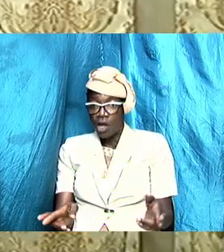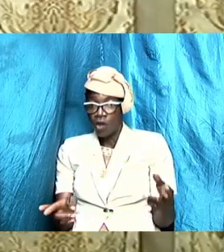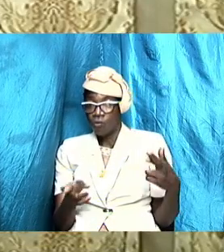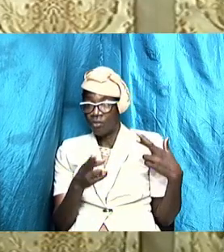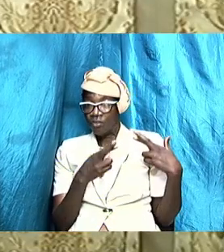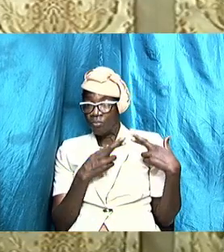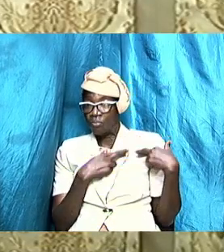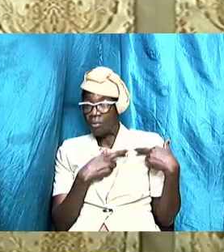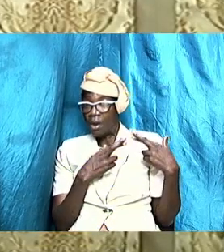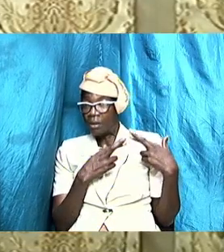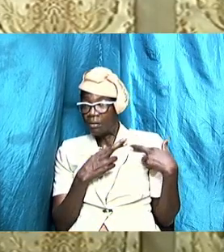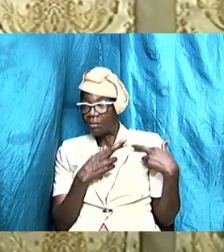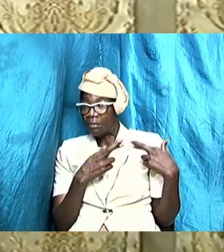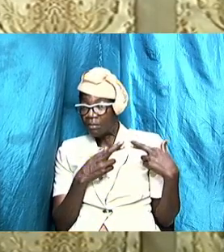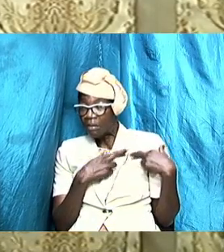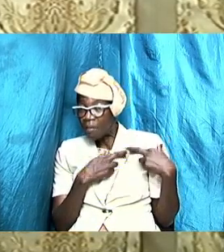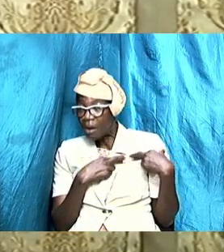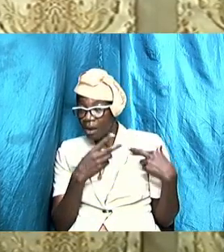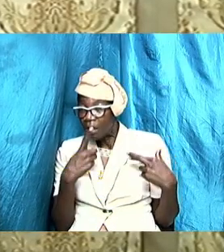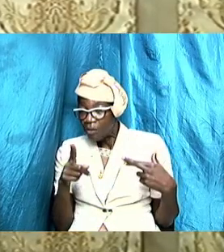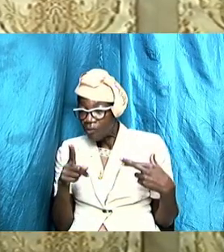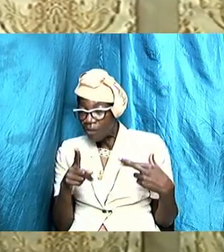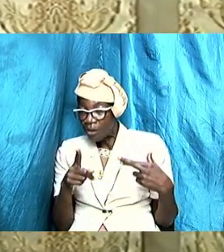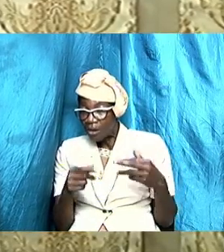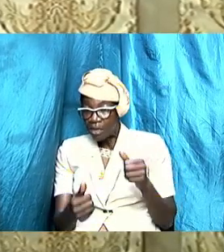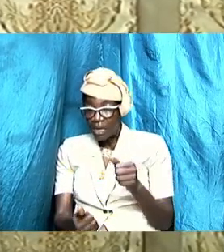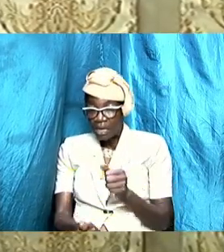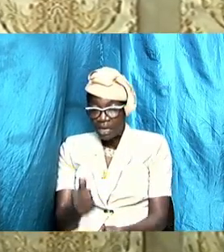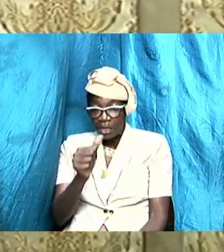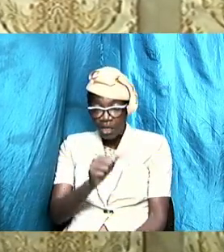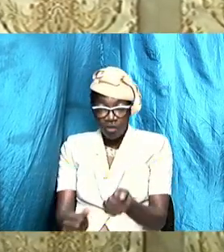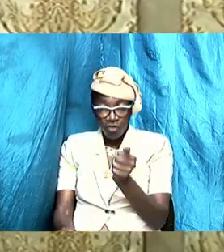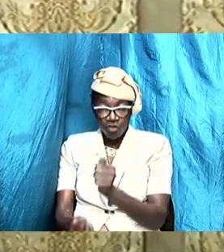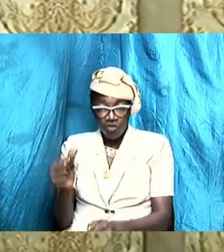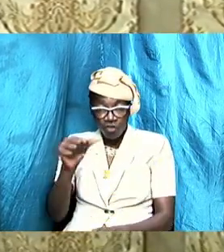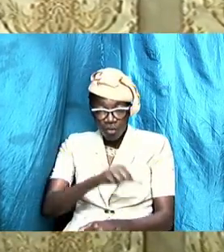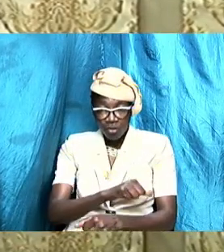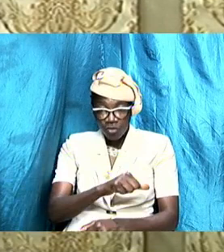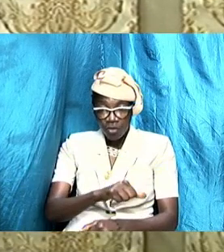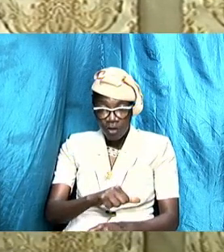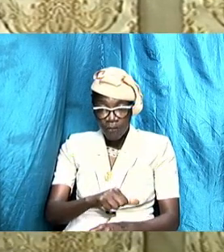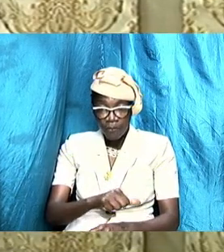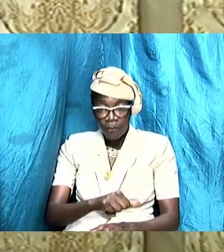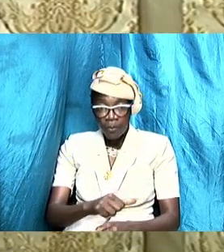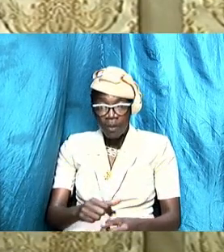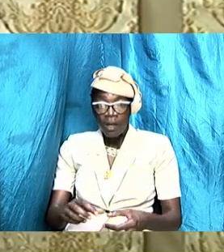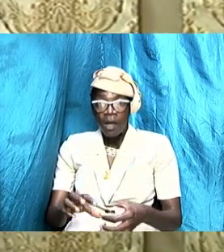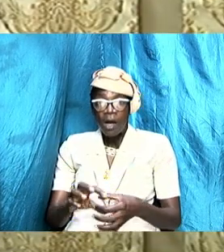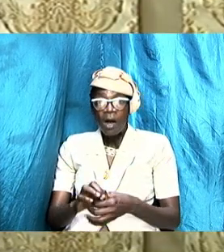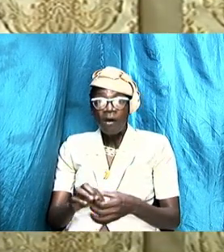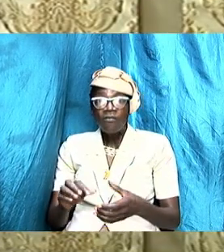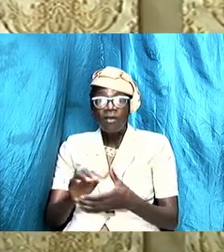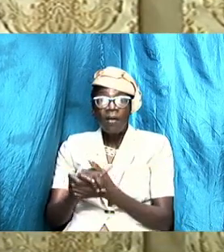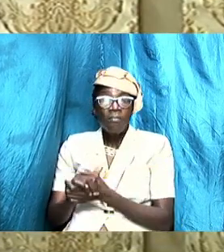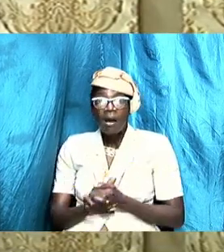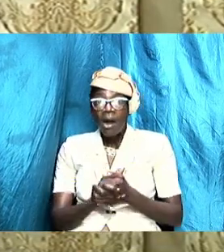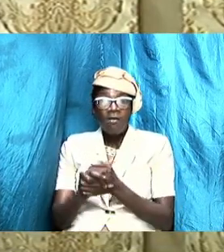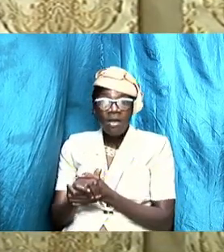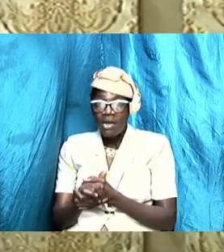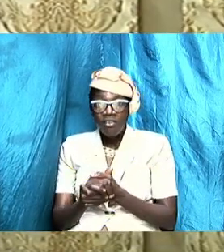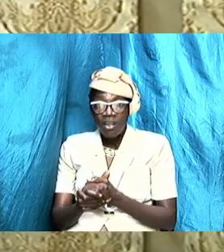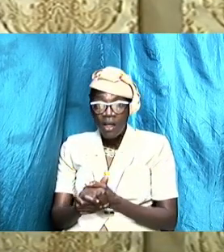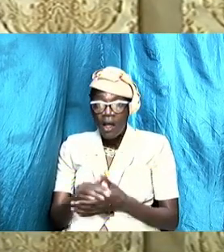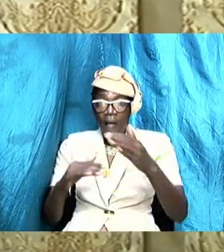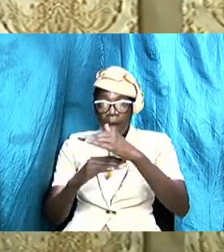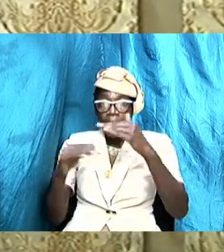whittling away of the foundation of your marriage because the foundation must be built on trust and if you